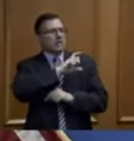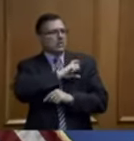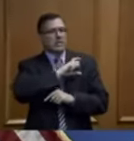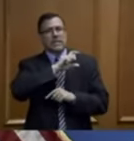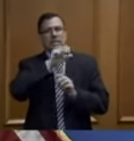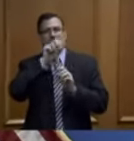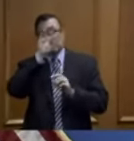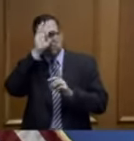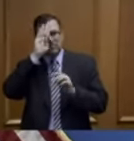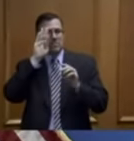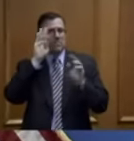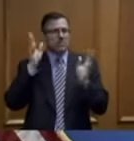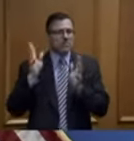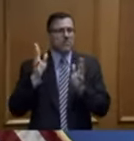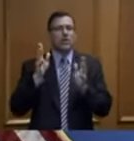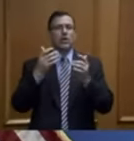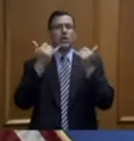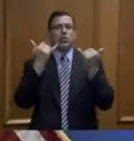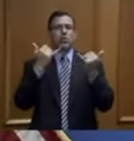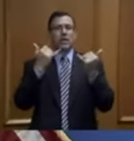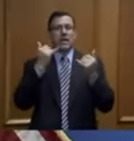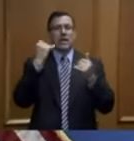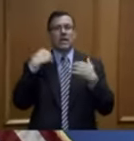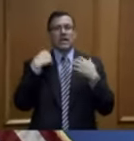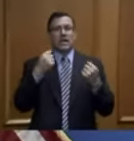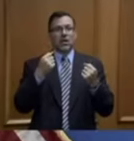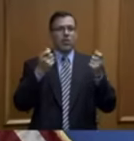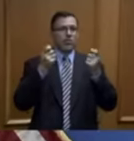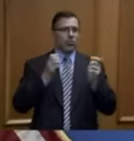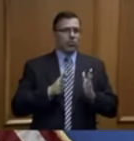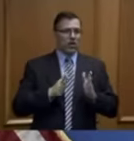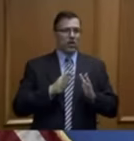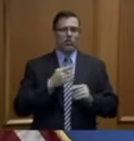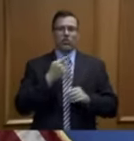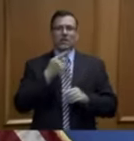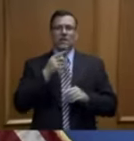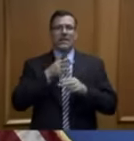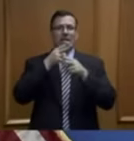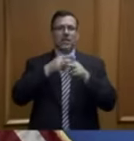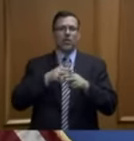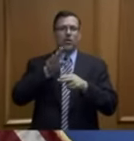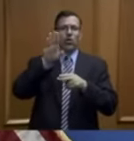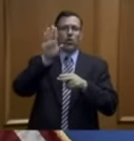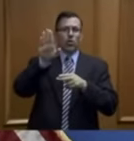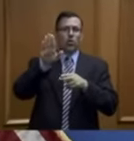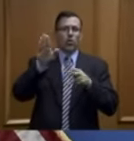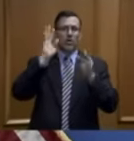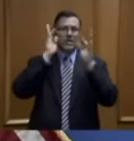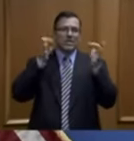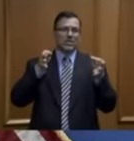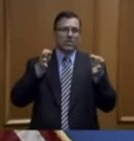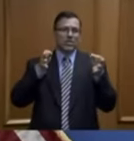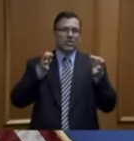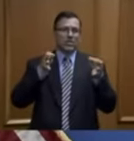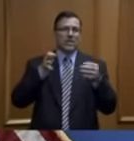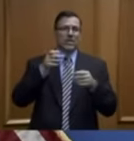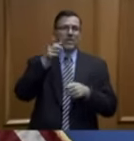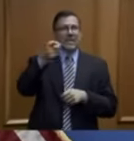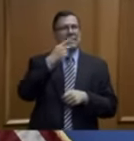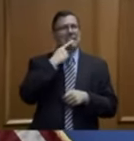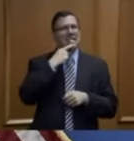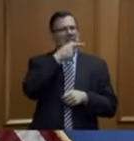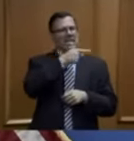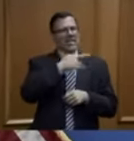Today, the health director of Nashville said that he called your administration's decision. He said he was troubled by it.